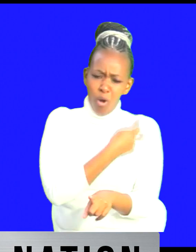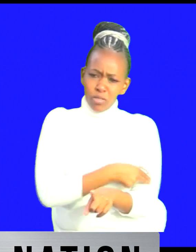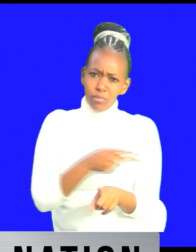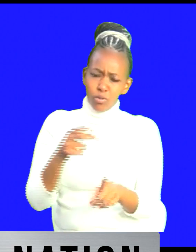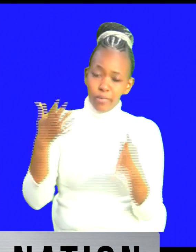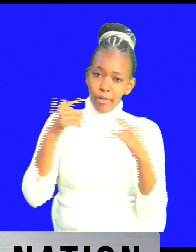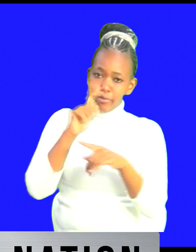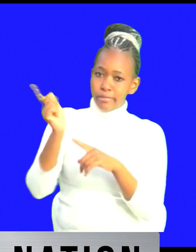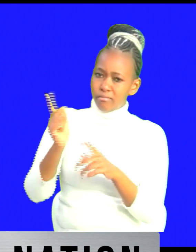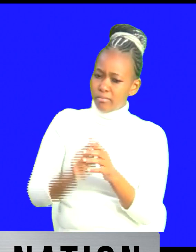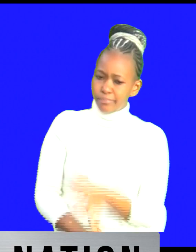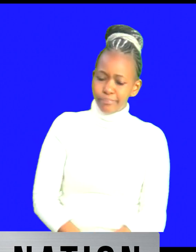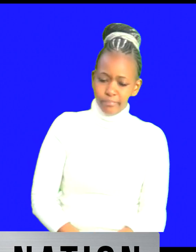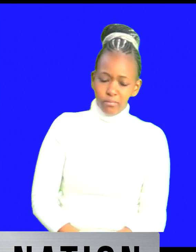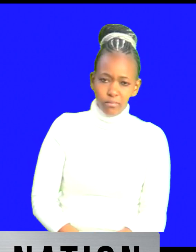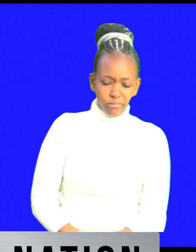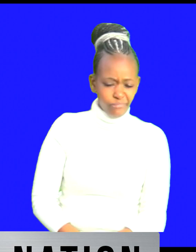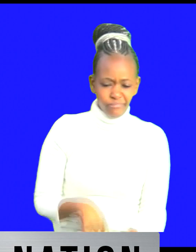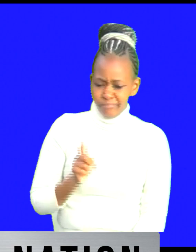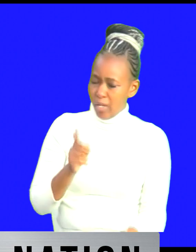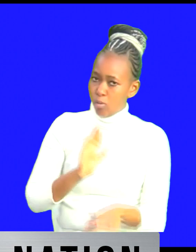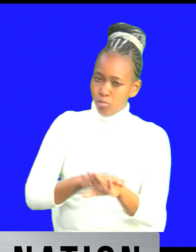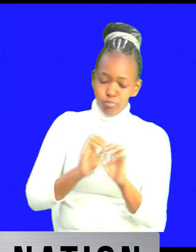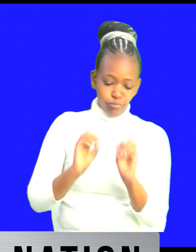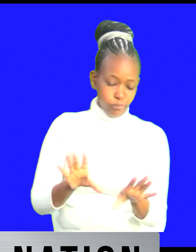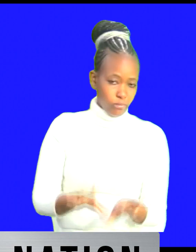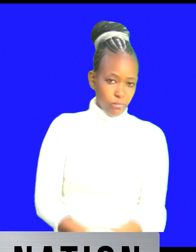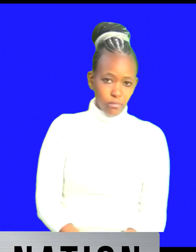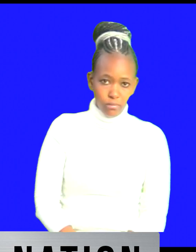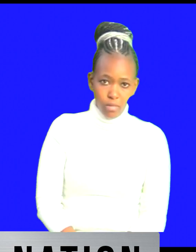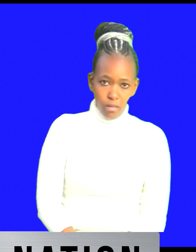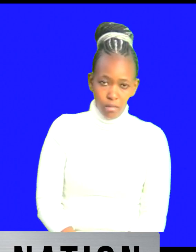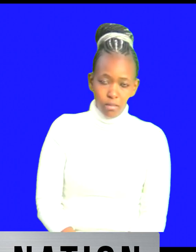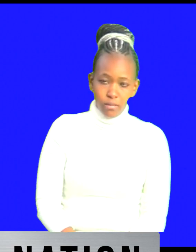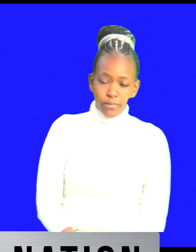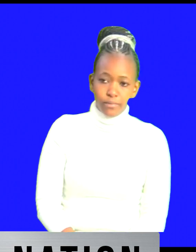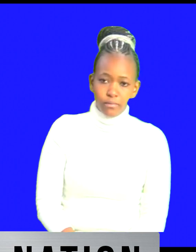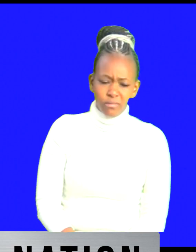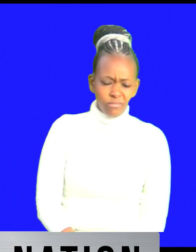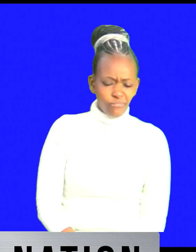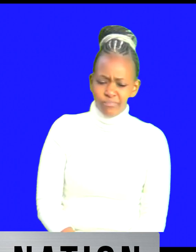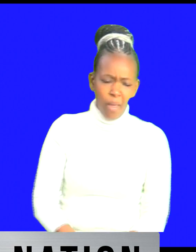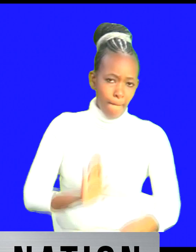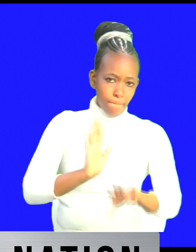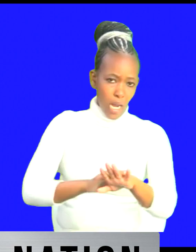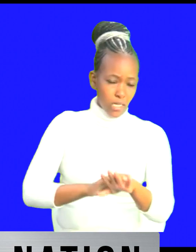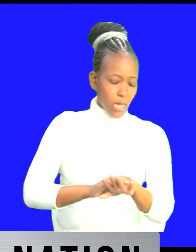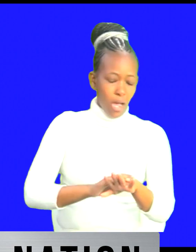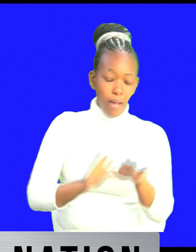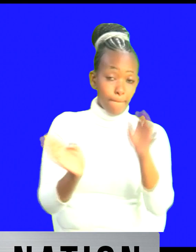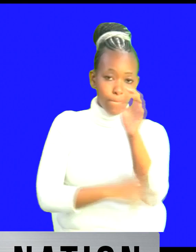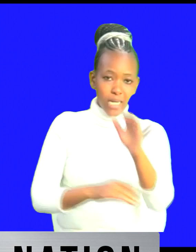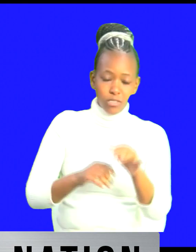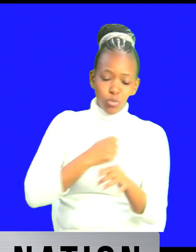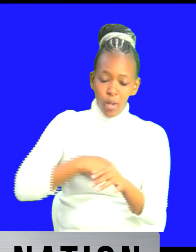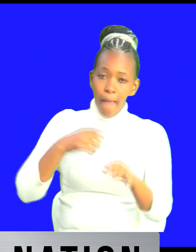nairobi so those are that kind of a thing it's very unfortunate that this is uh going on in this country i really hope